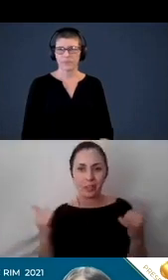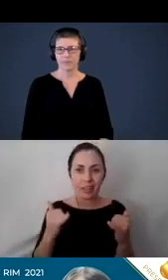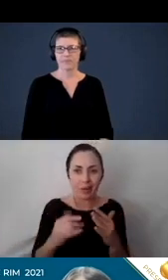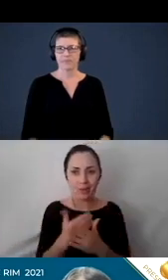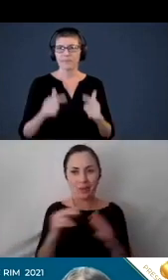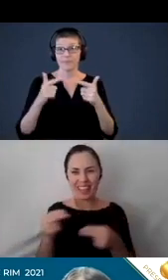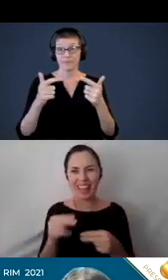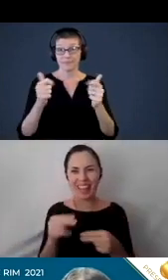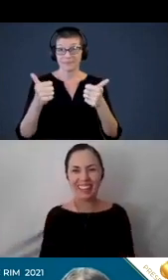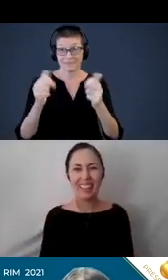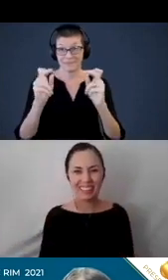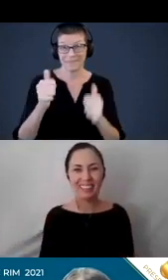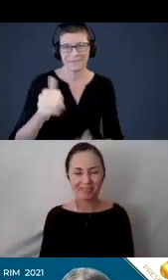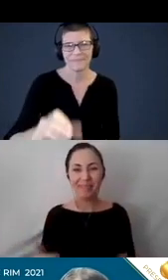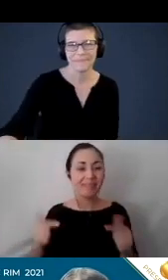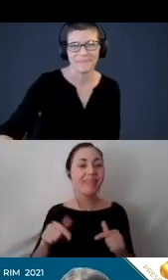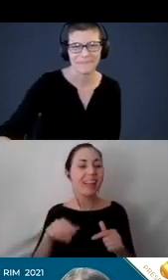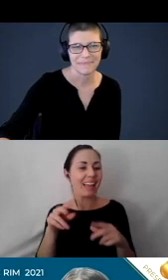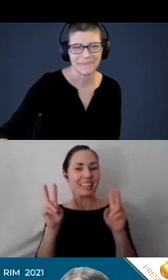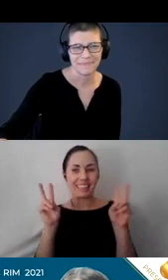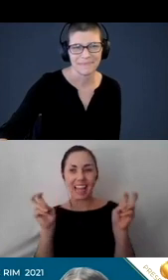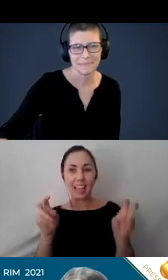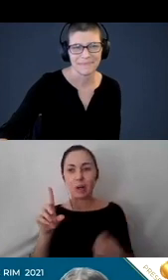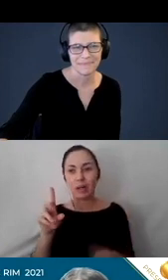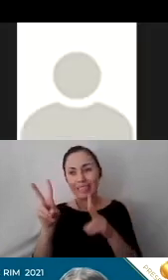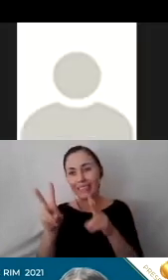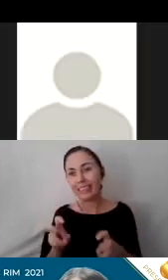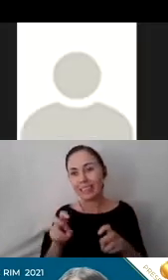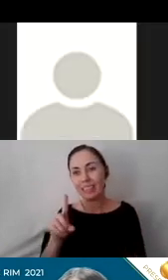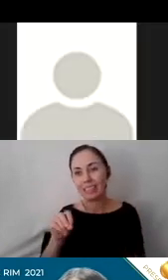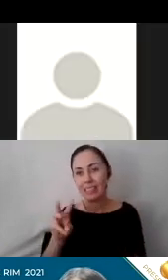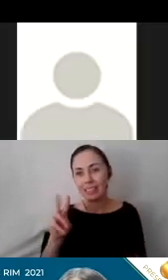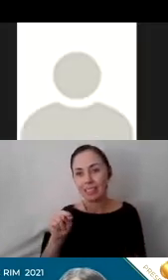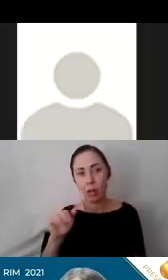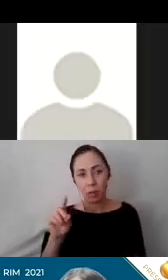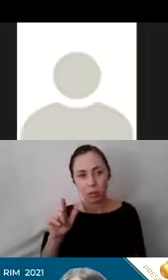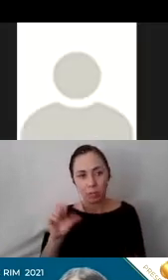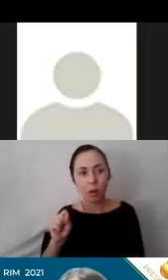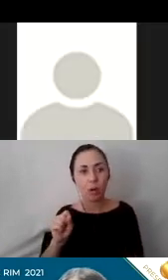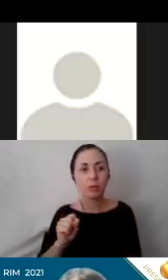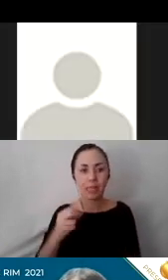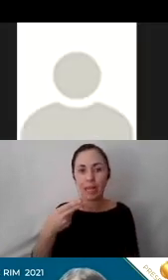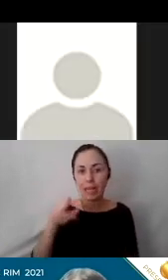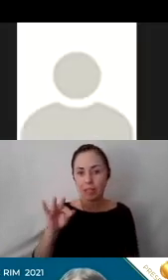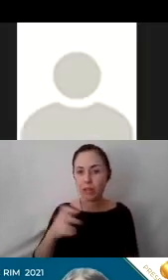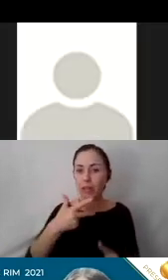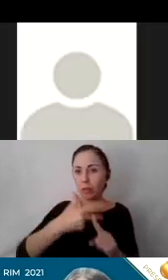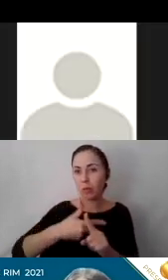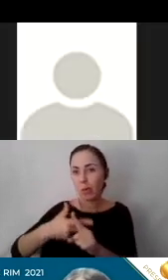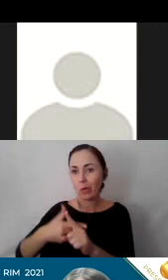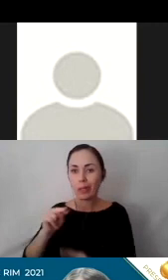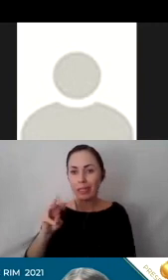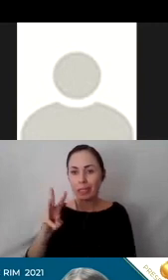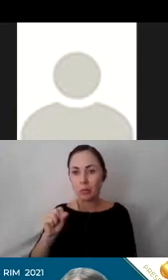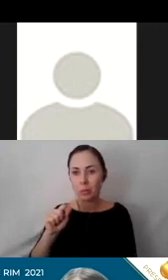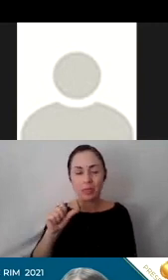This slide is titled Downloadables, the HVAC Quarterly Newsletter. Our center has created quarterly newsletters to provide